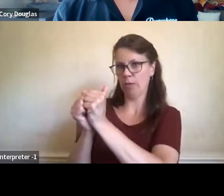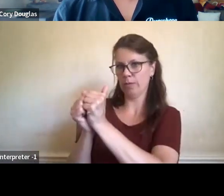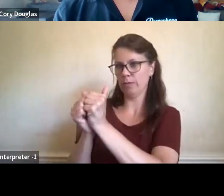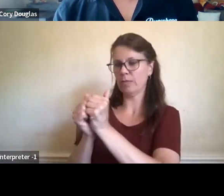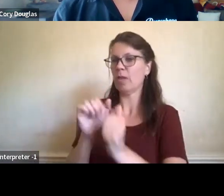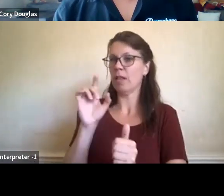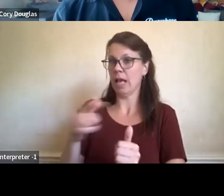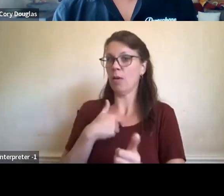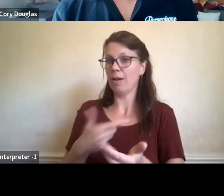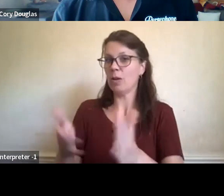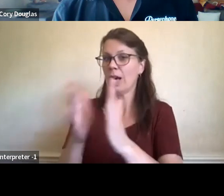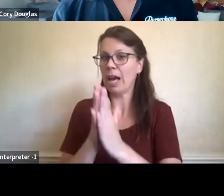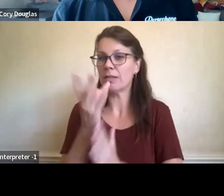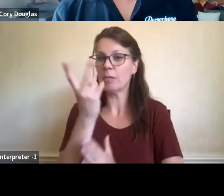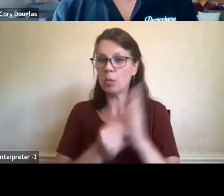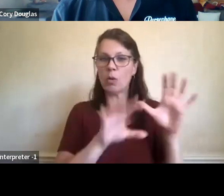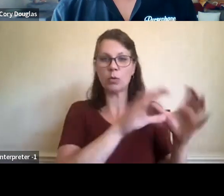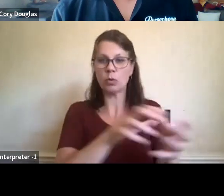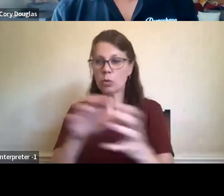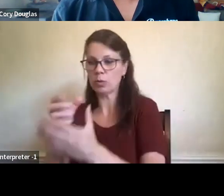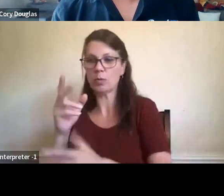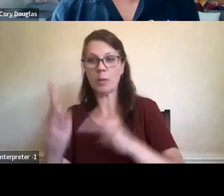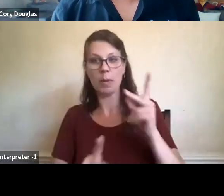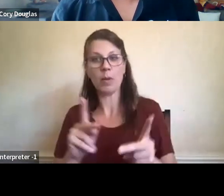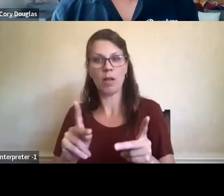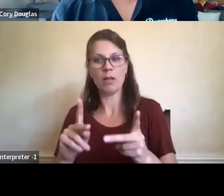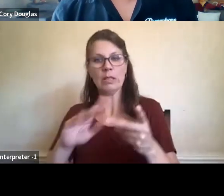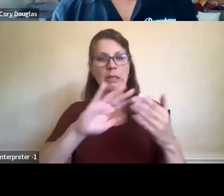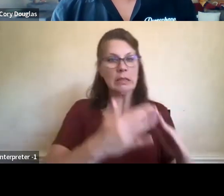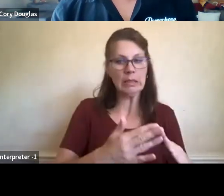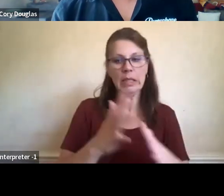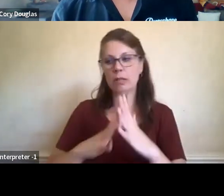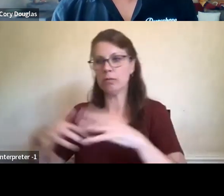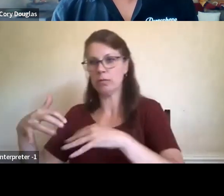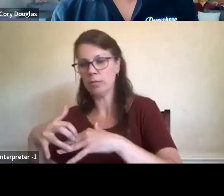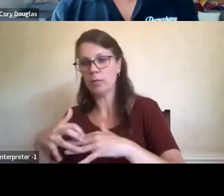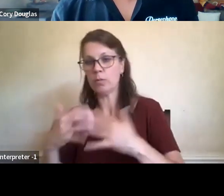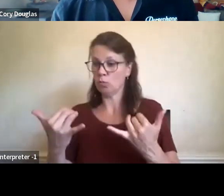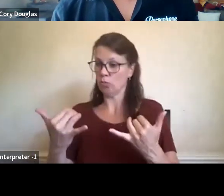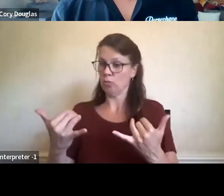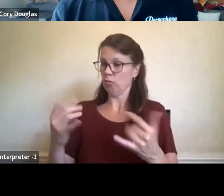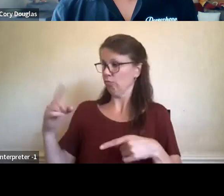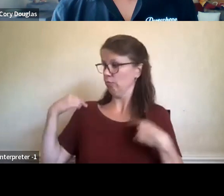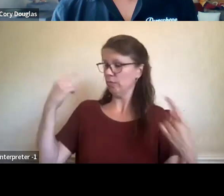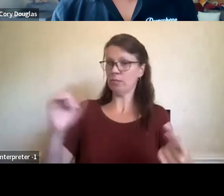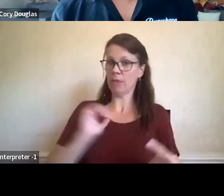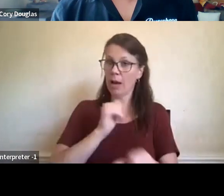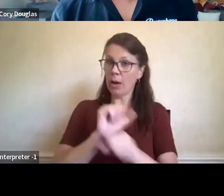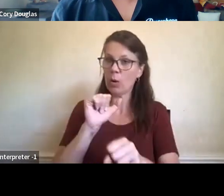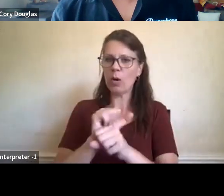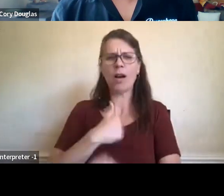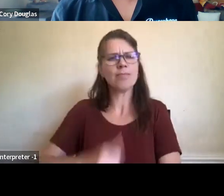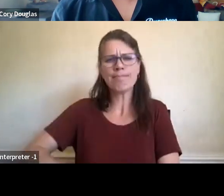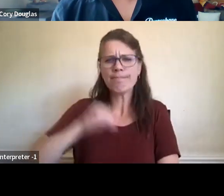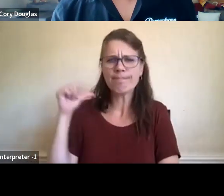ask between both teams. And, you know, I'm, I'm very proud of the work that we've done to date. You know, pushing back